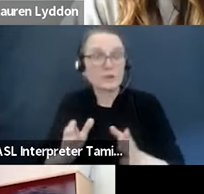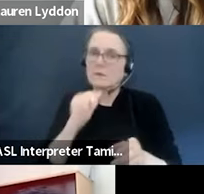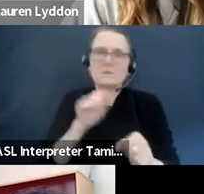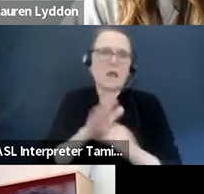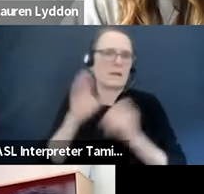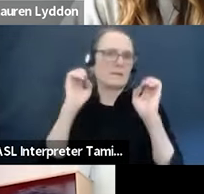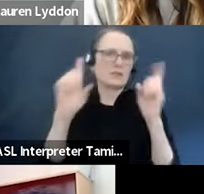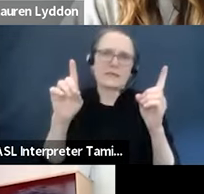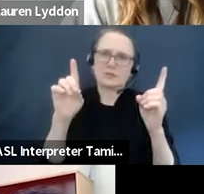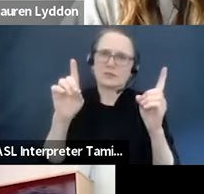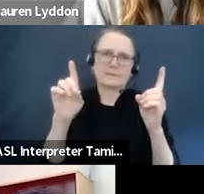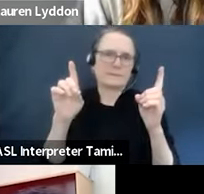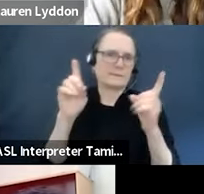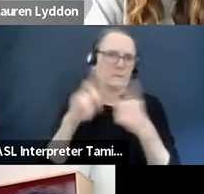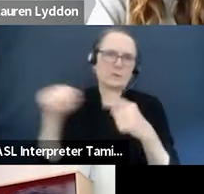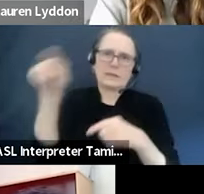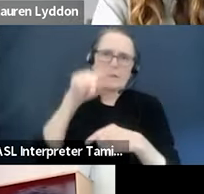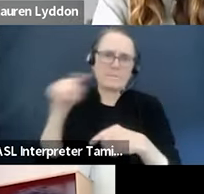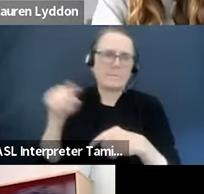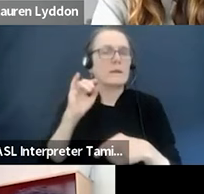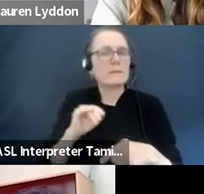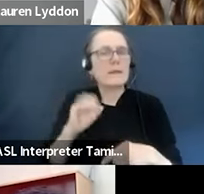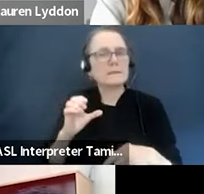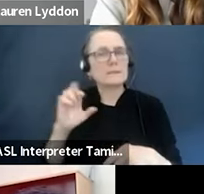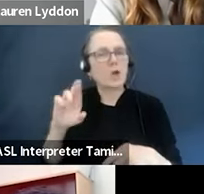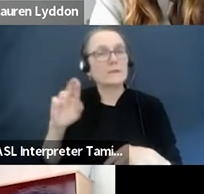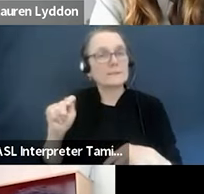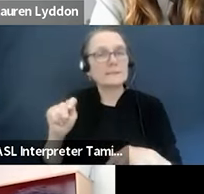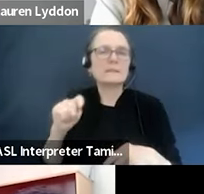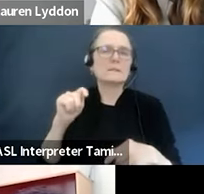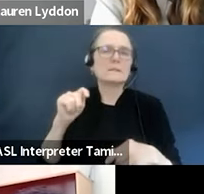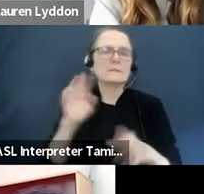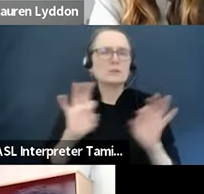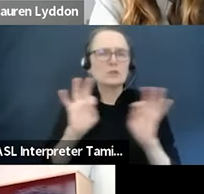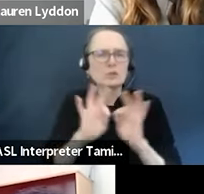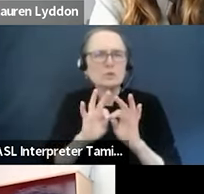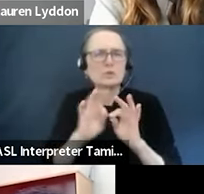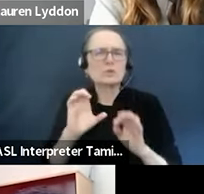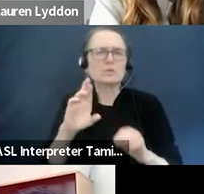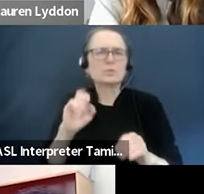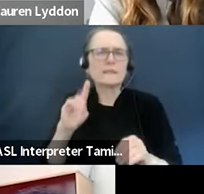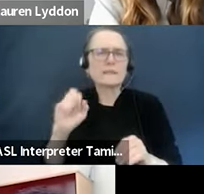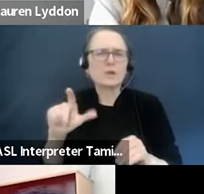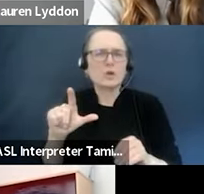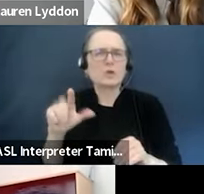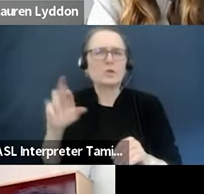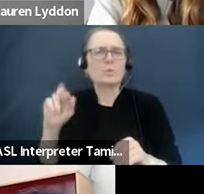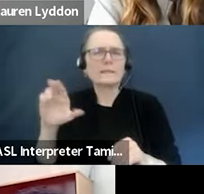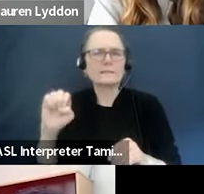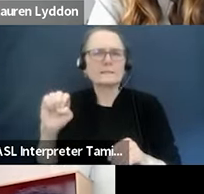race theory. think that that is its own topic, but in general, how do we create healthy and sustainable organizations?